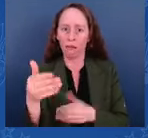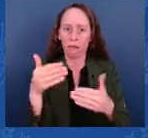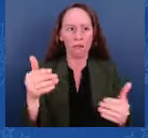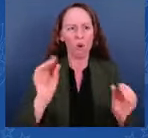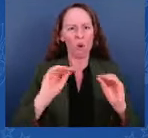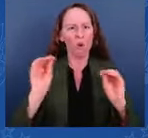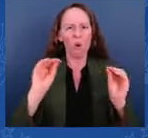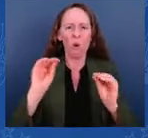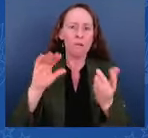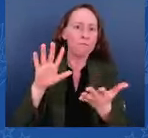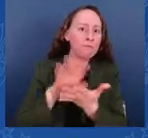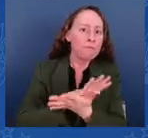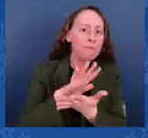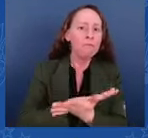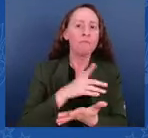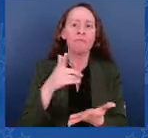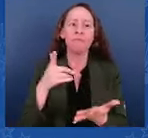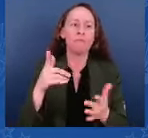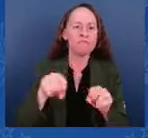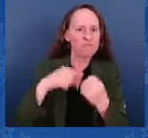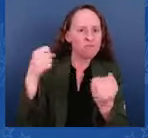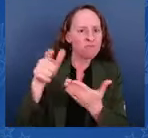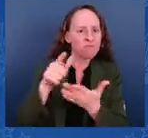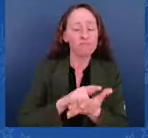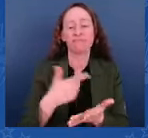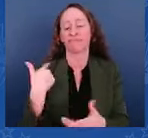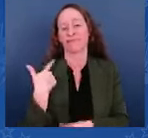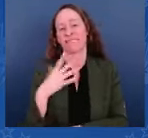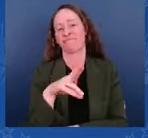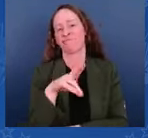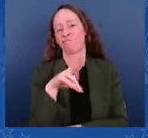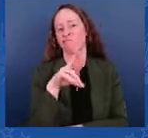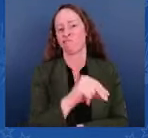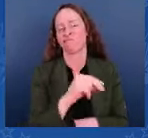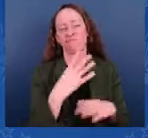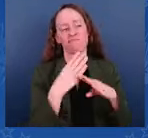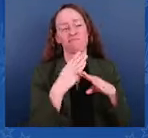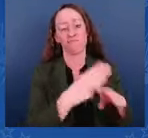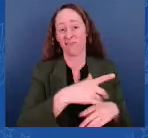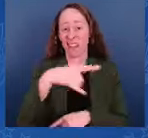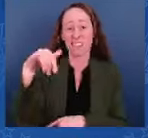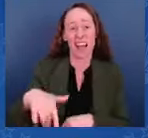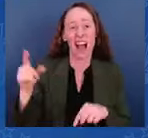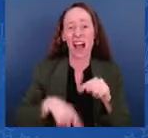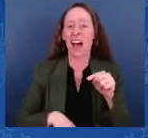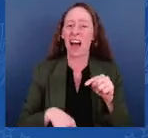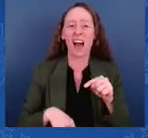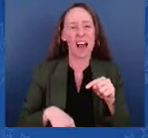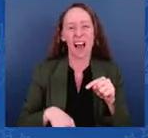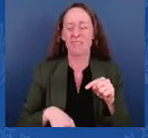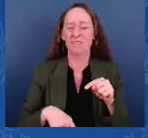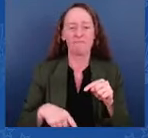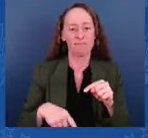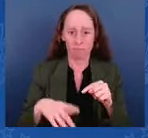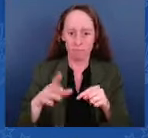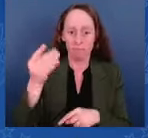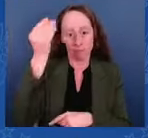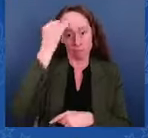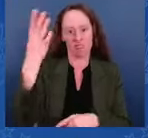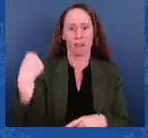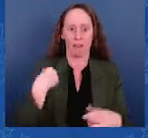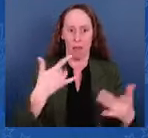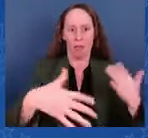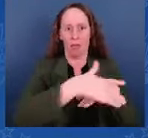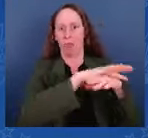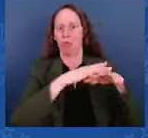receiving asylum and staying in the United States. This action will help us to gain control of our border and restore order into the process.